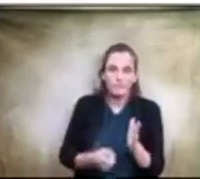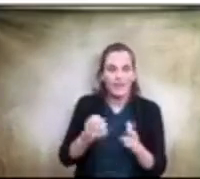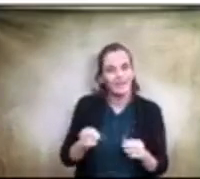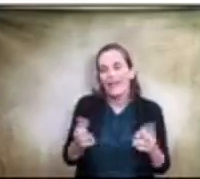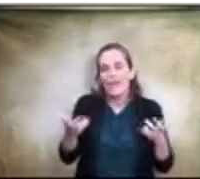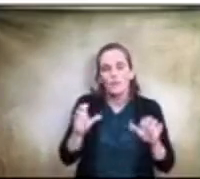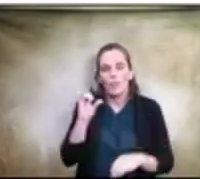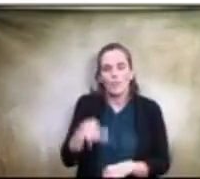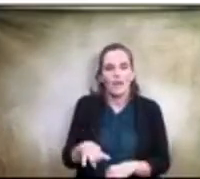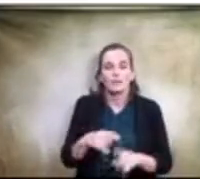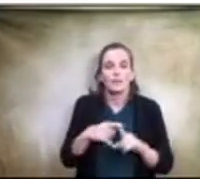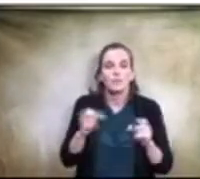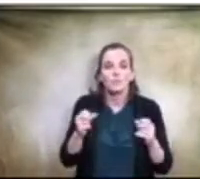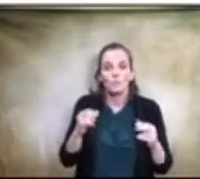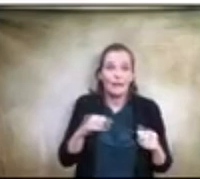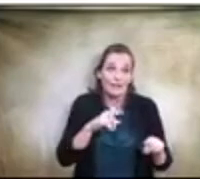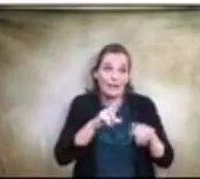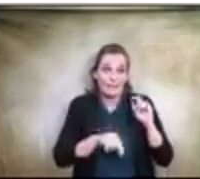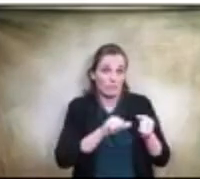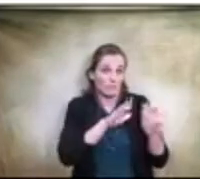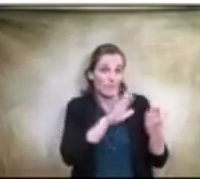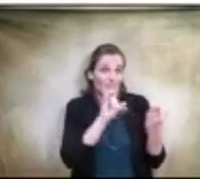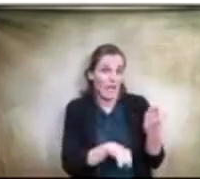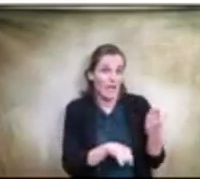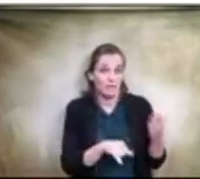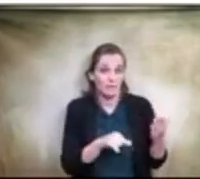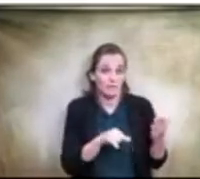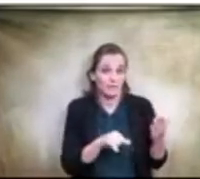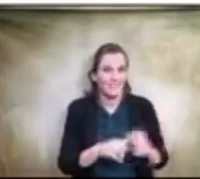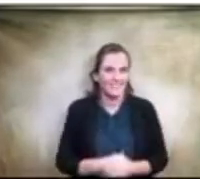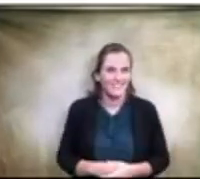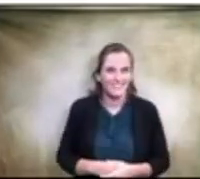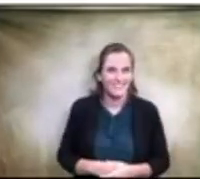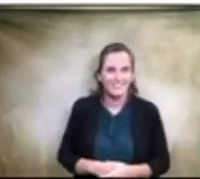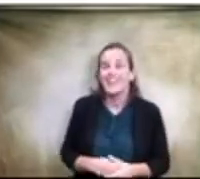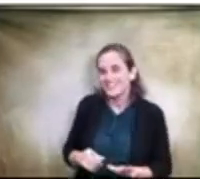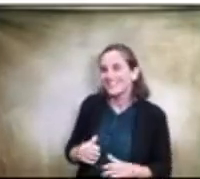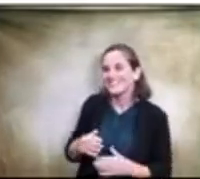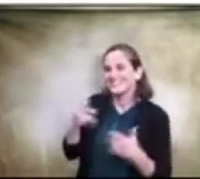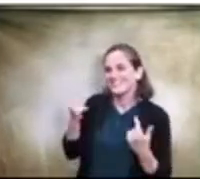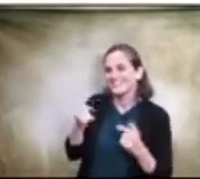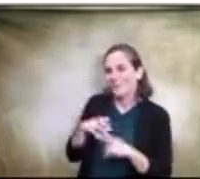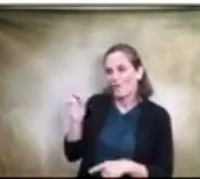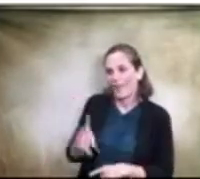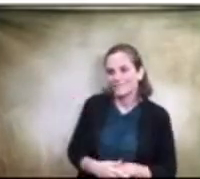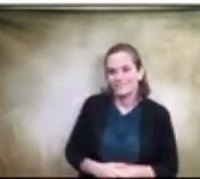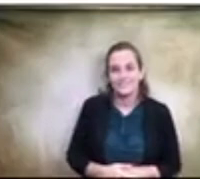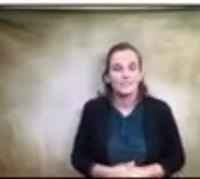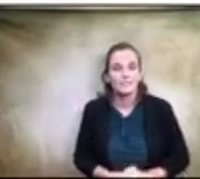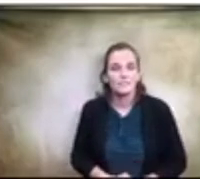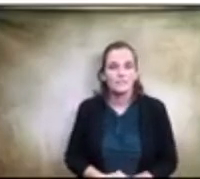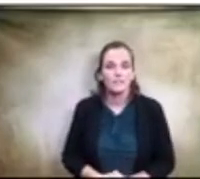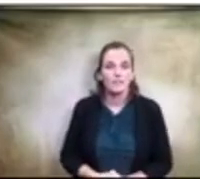really say, Mr. Celadon, um, what happened. Okay. Now, but what, what, what I can